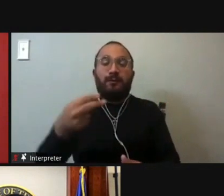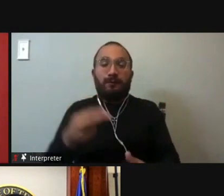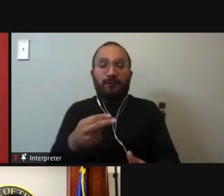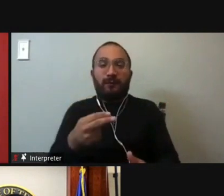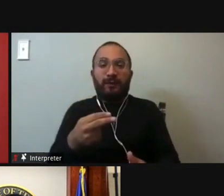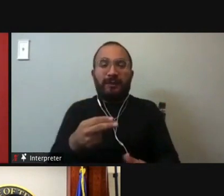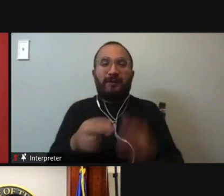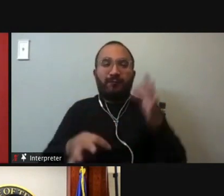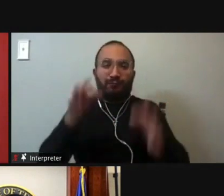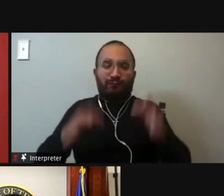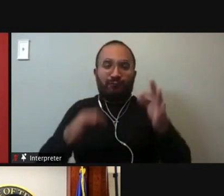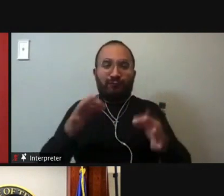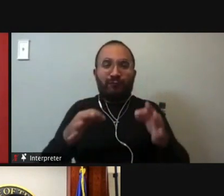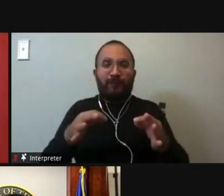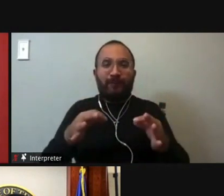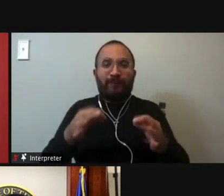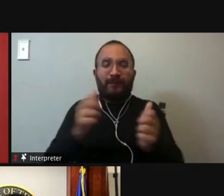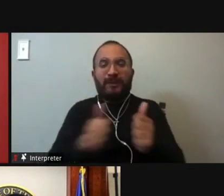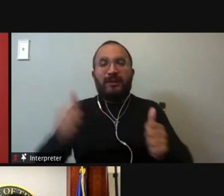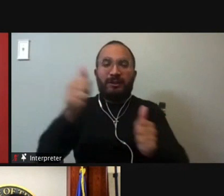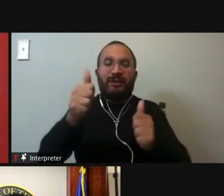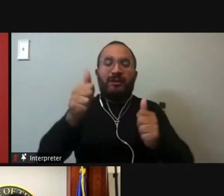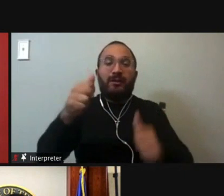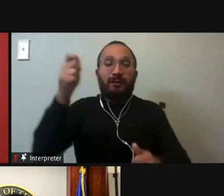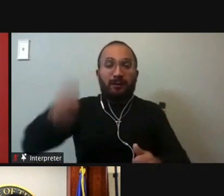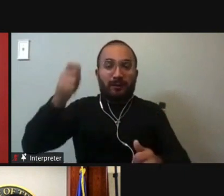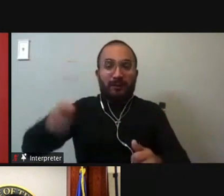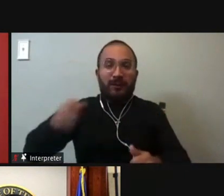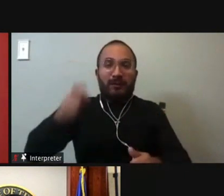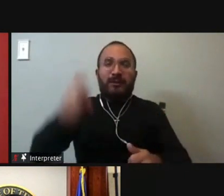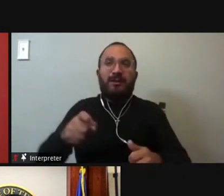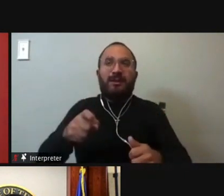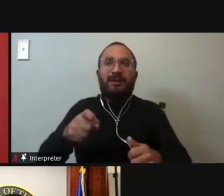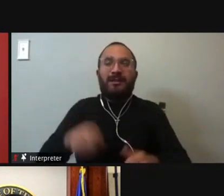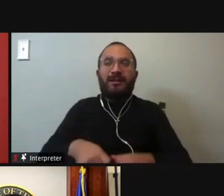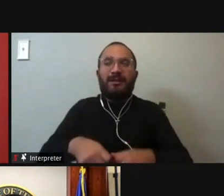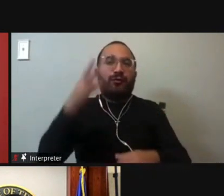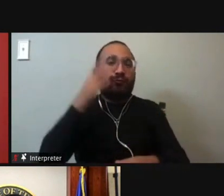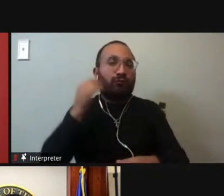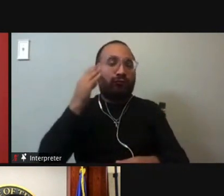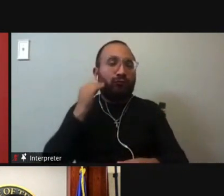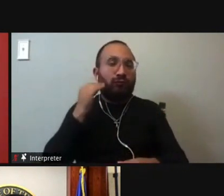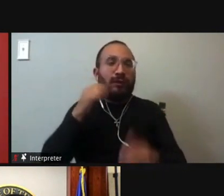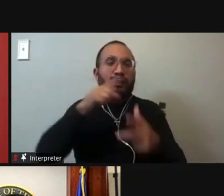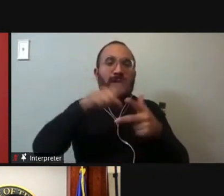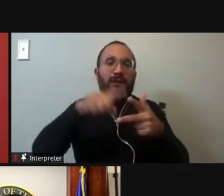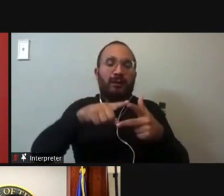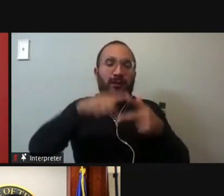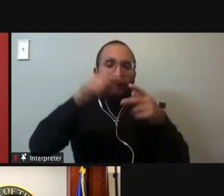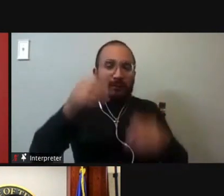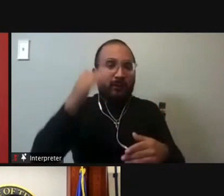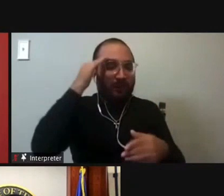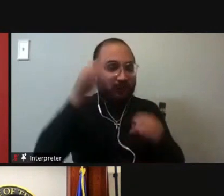offered, the chief justice must have the relevant judicial experience, knowledge, perspective, and leadership